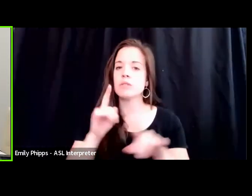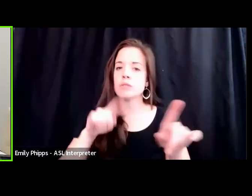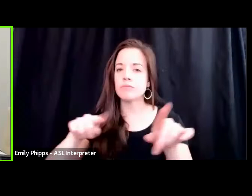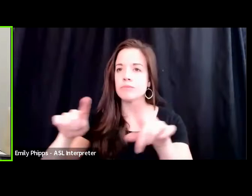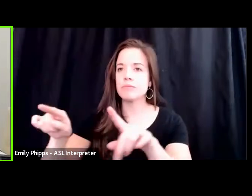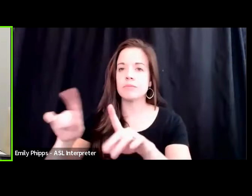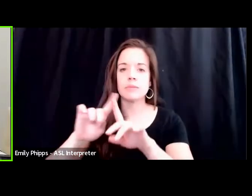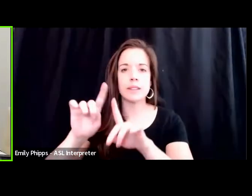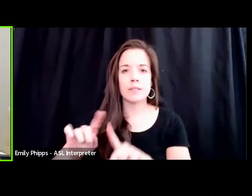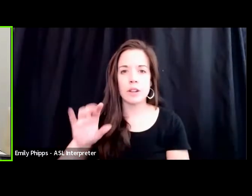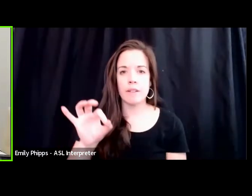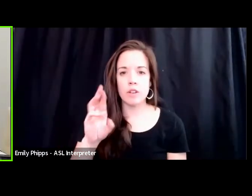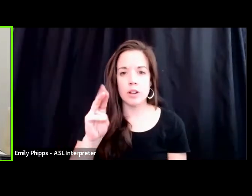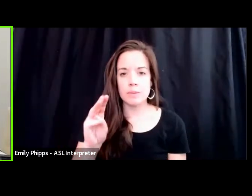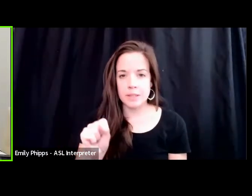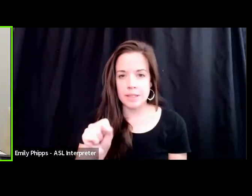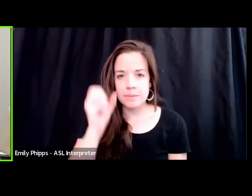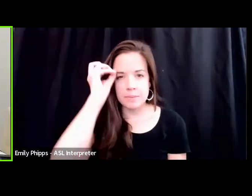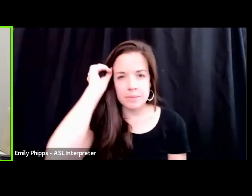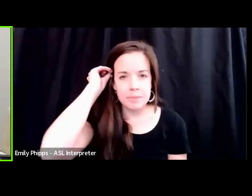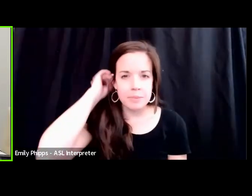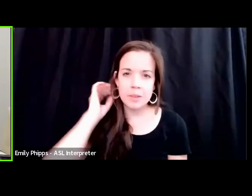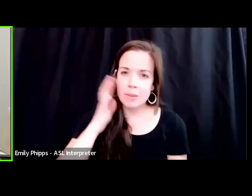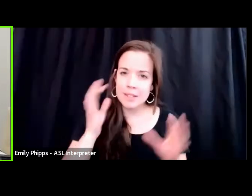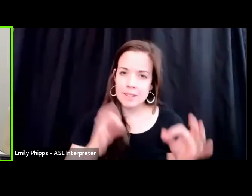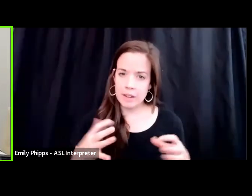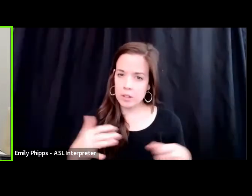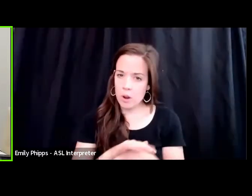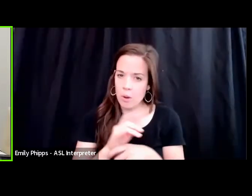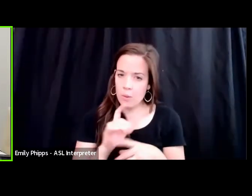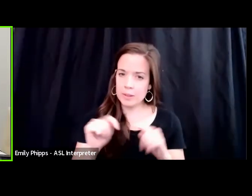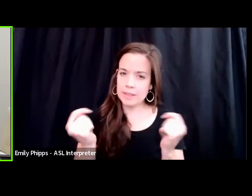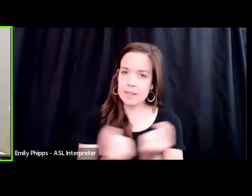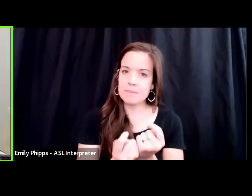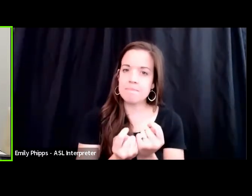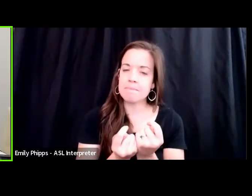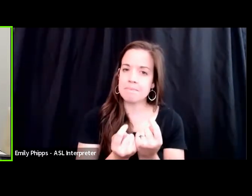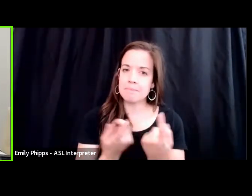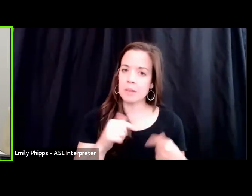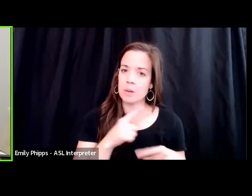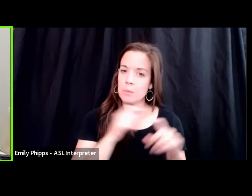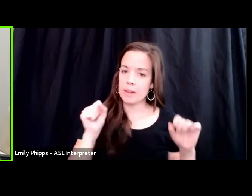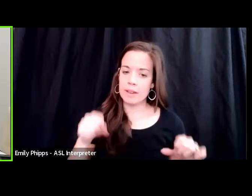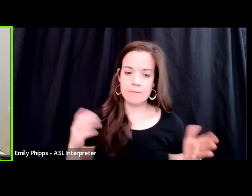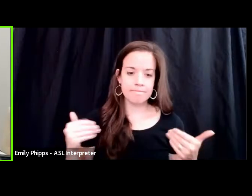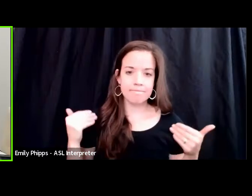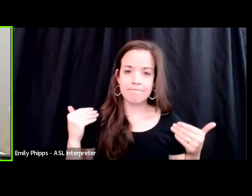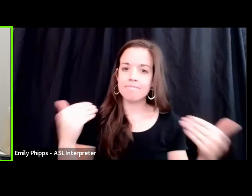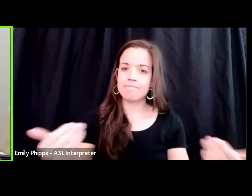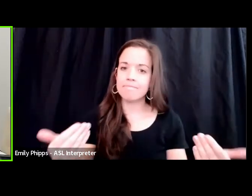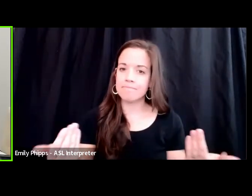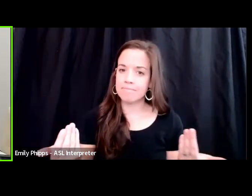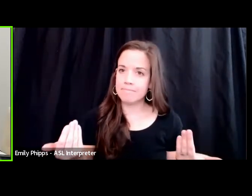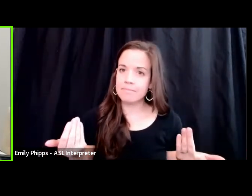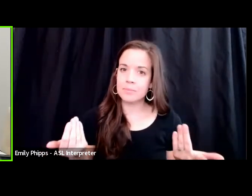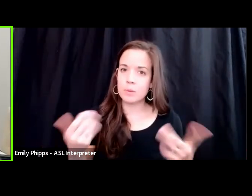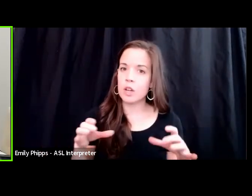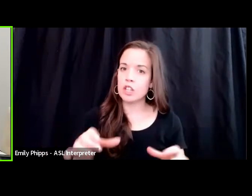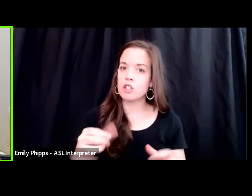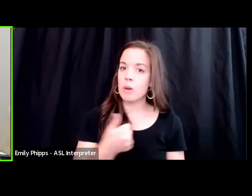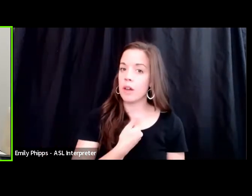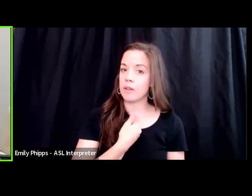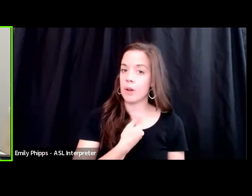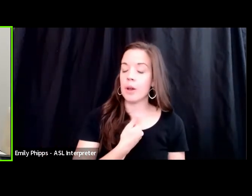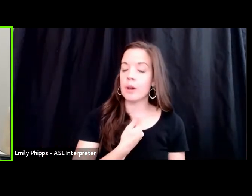we decided, you know what, our whole team that we were going to make a plunge, and we were going to do this on our own. So we